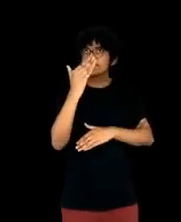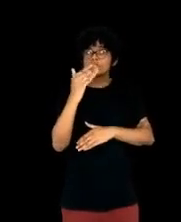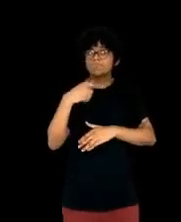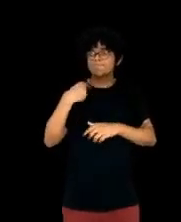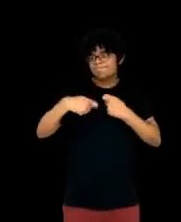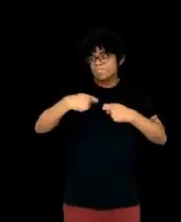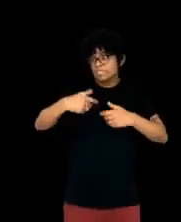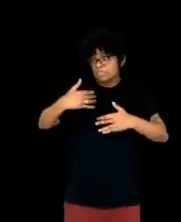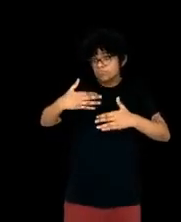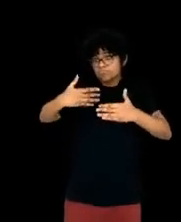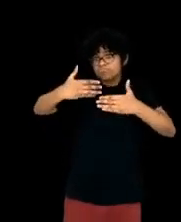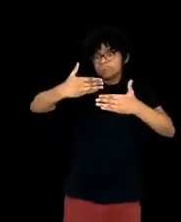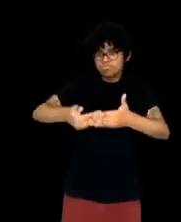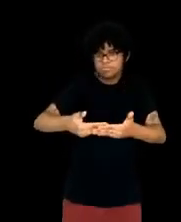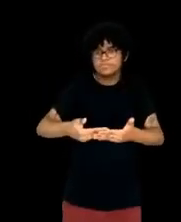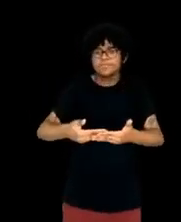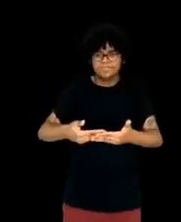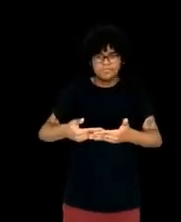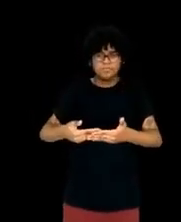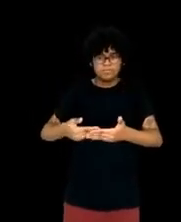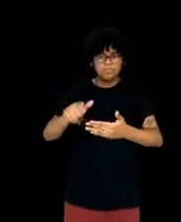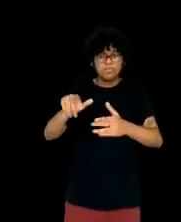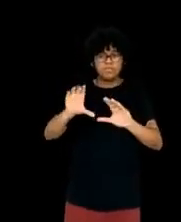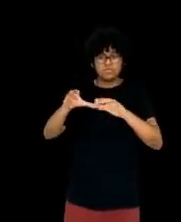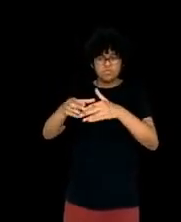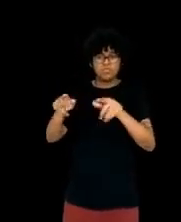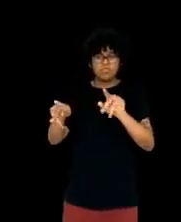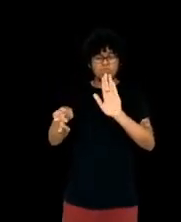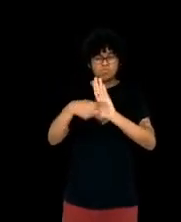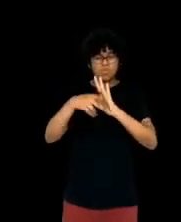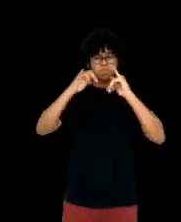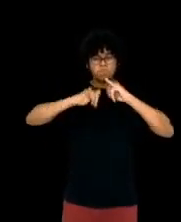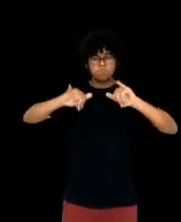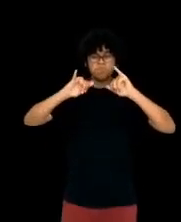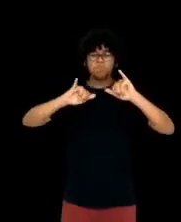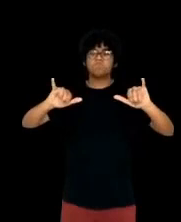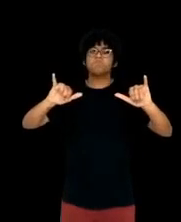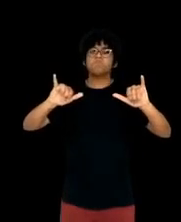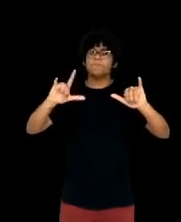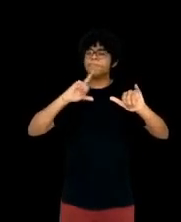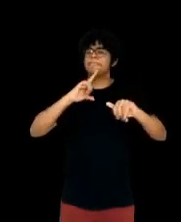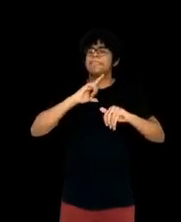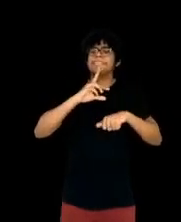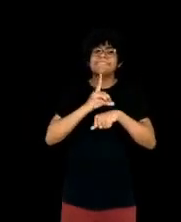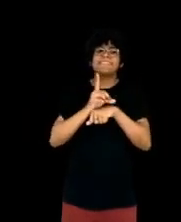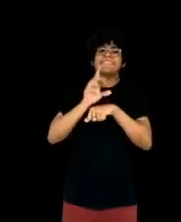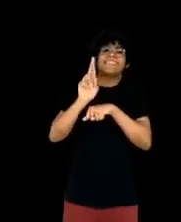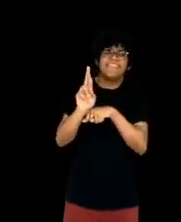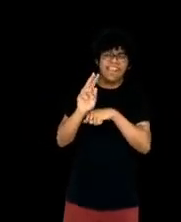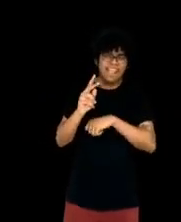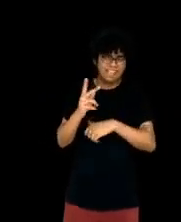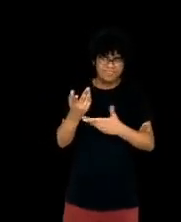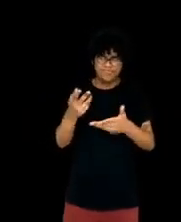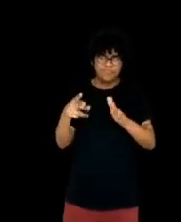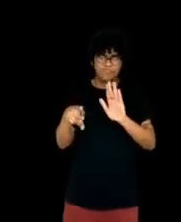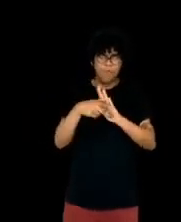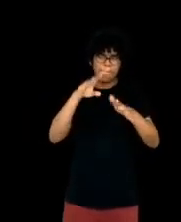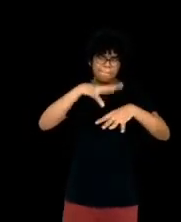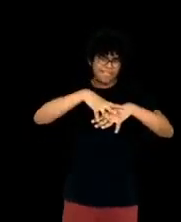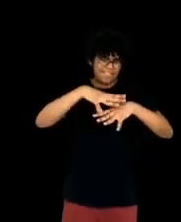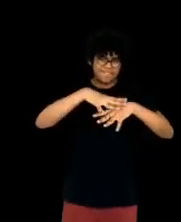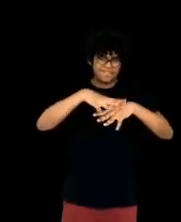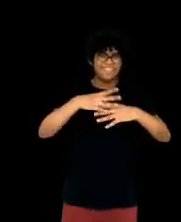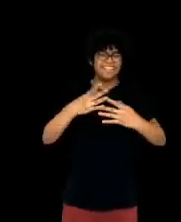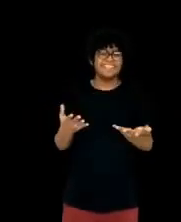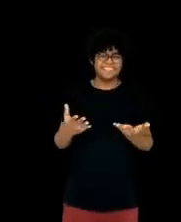massive team of engineers and math PhDs modeling behavior and incrementally notching better and better